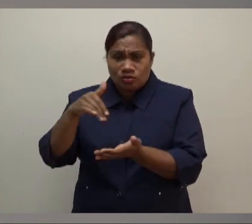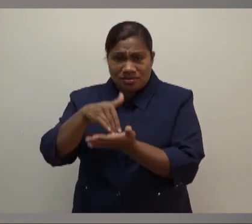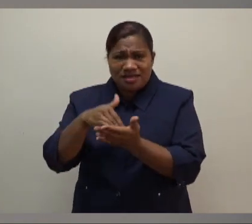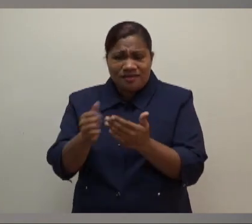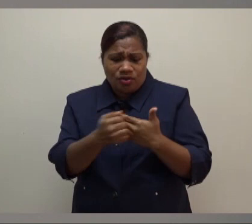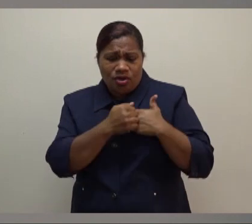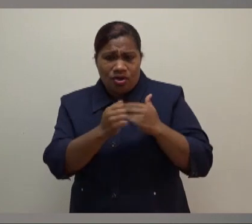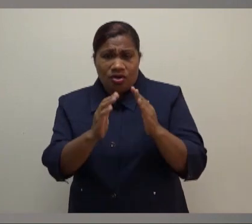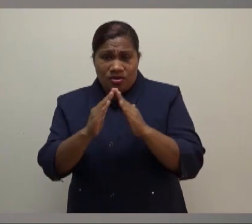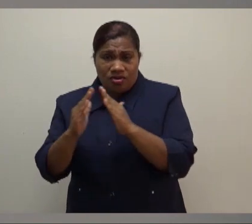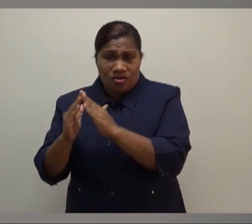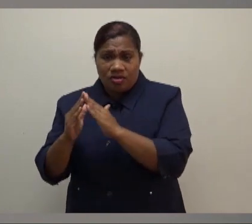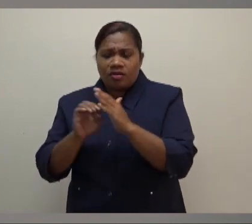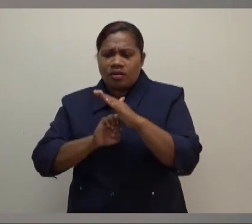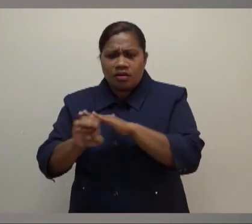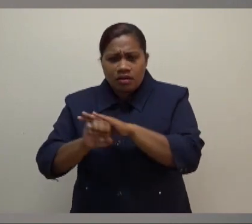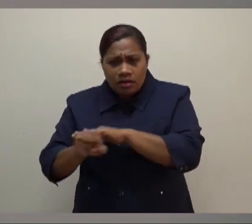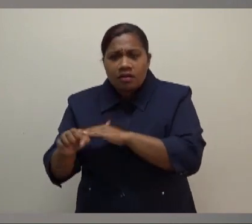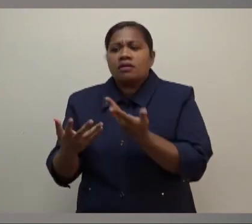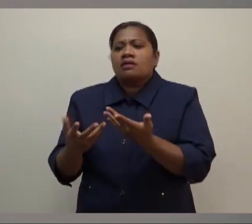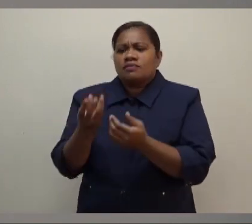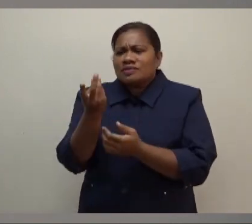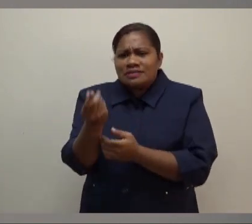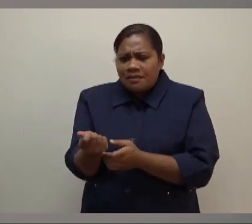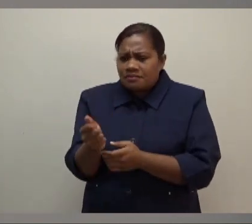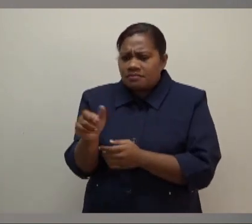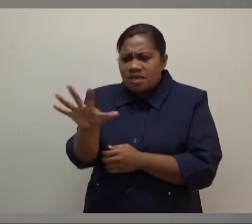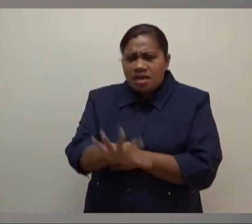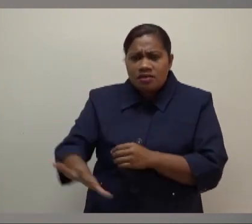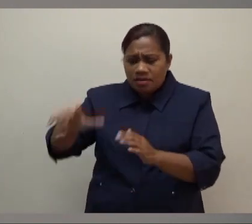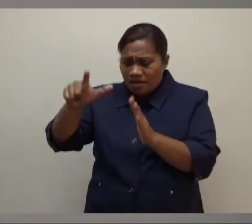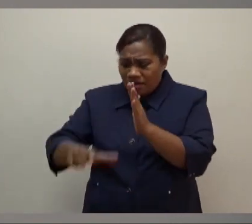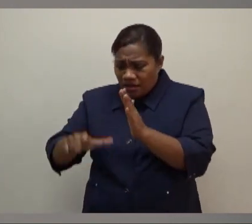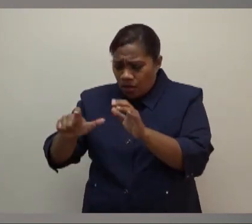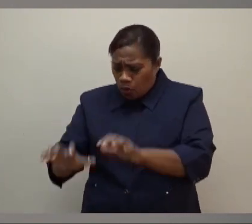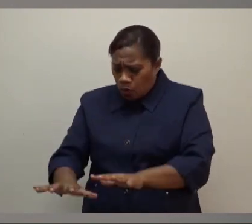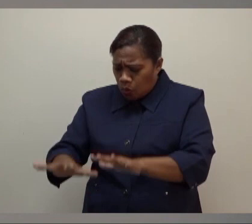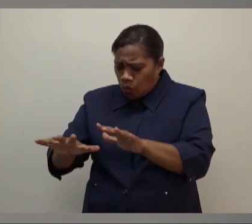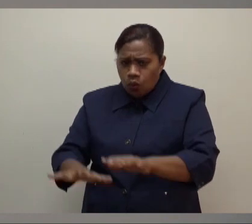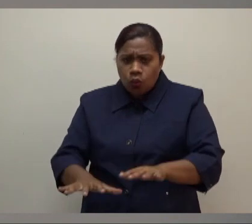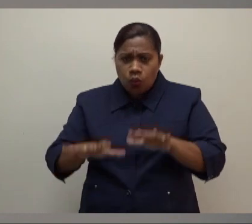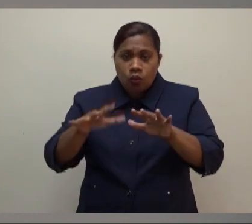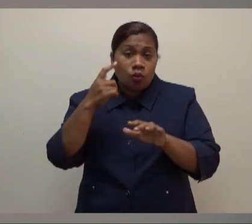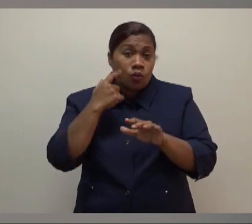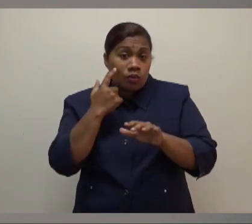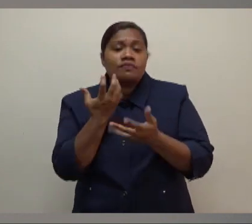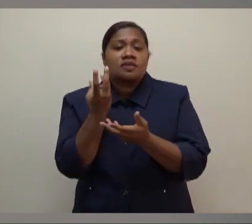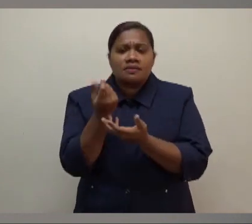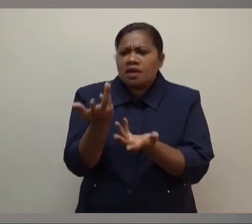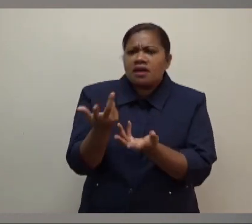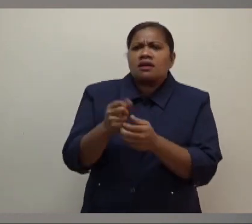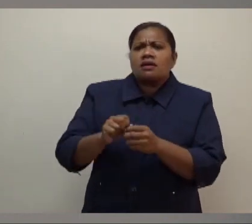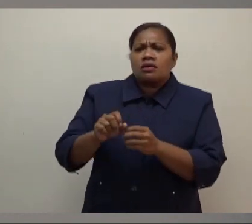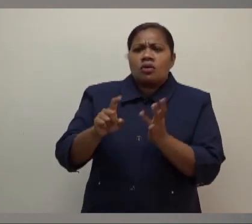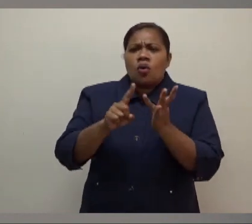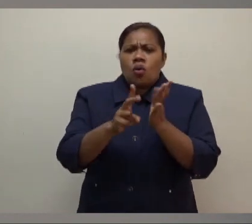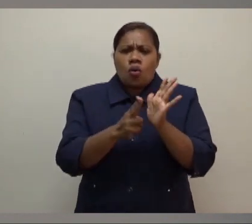low-lying areas are being inundated with water. For example, we know in southern Laubotoa and Onei Laub have been